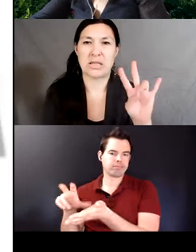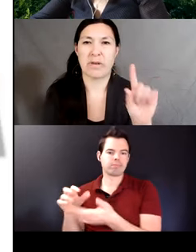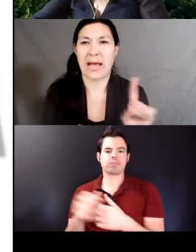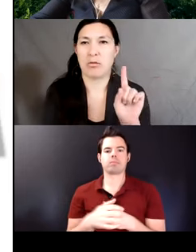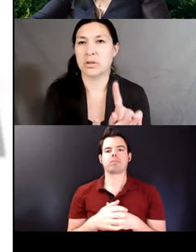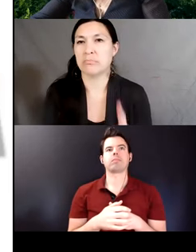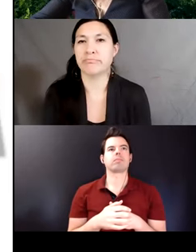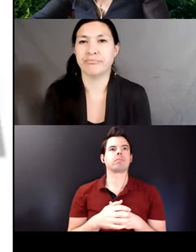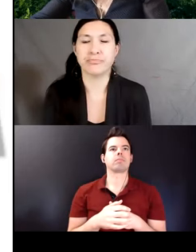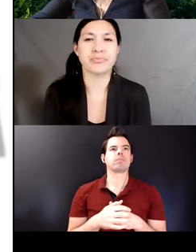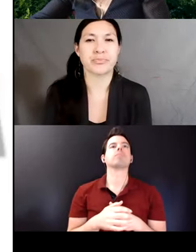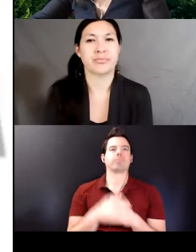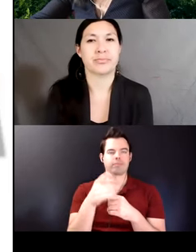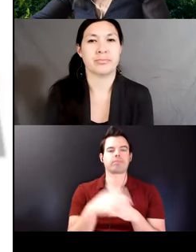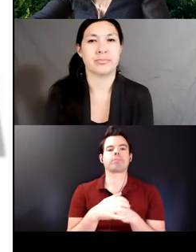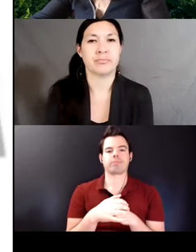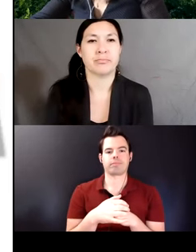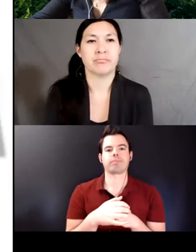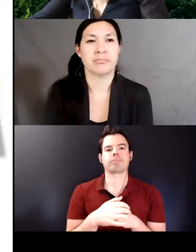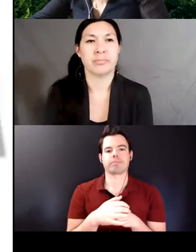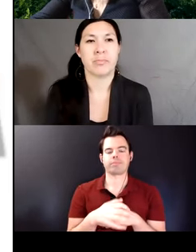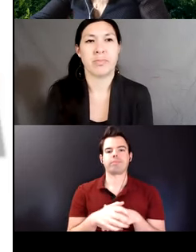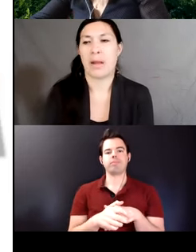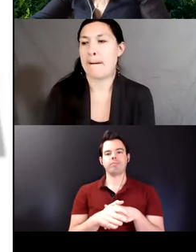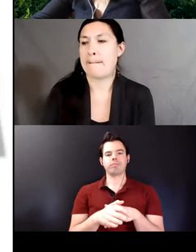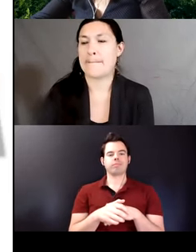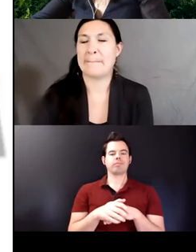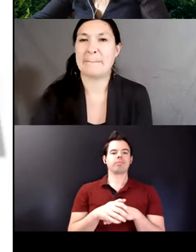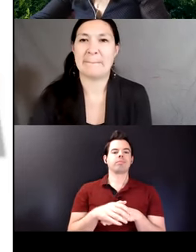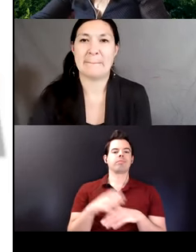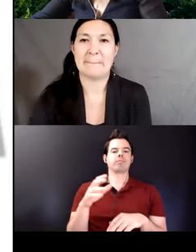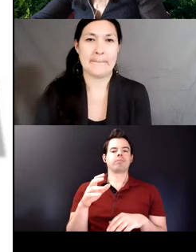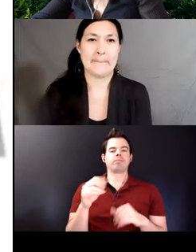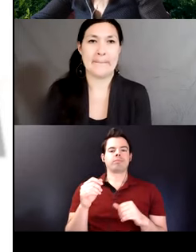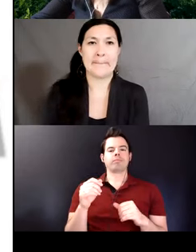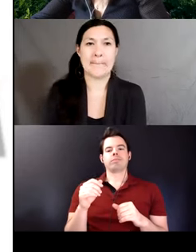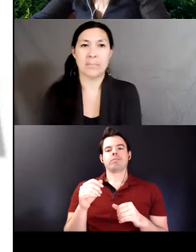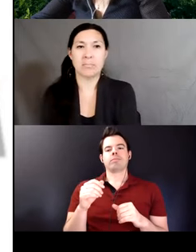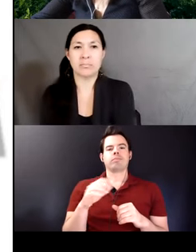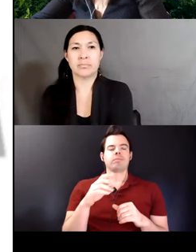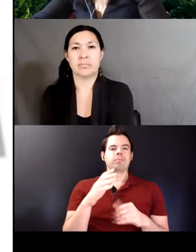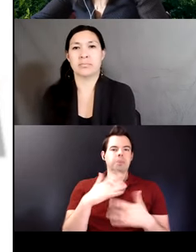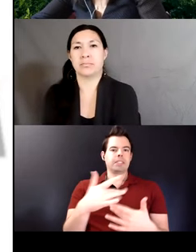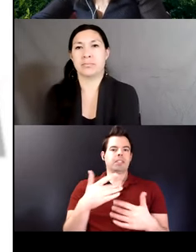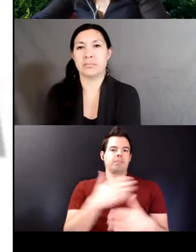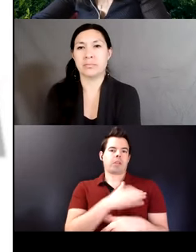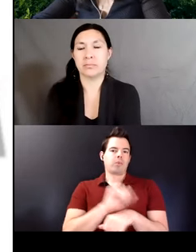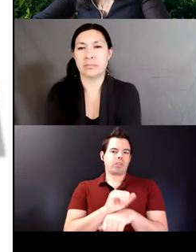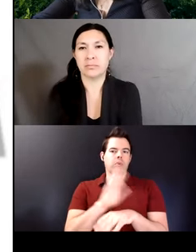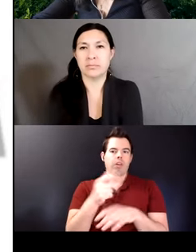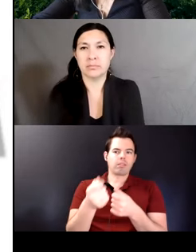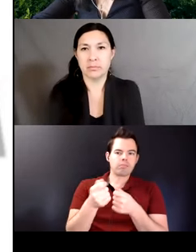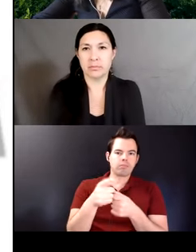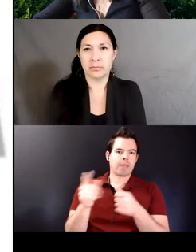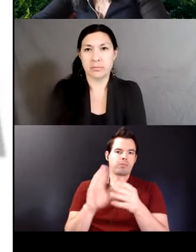monolinguals only speak Quechua I figured out one good elicitation technique that worked very well so far